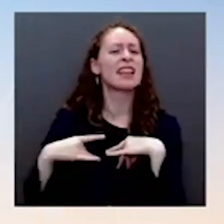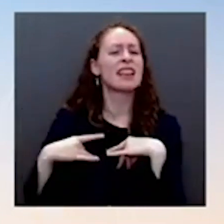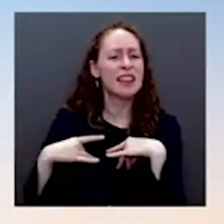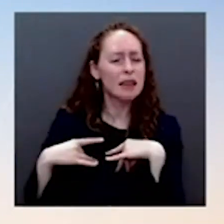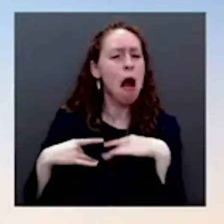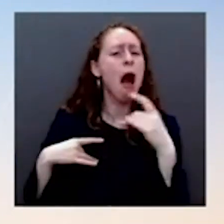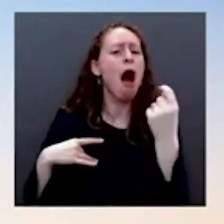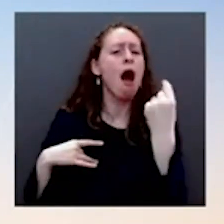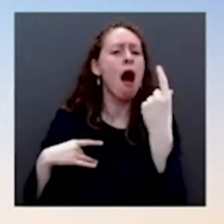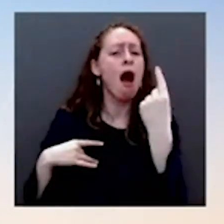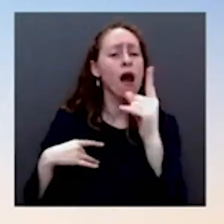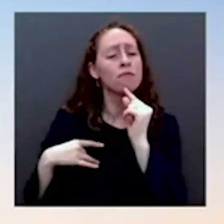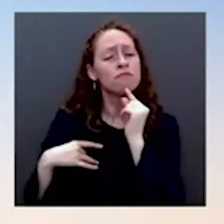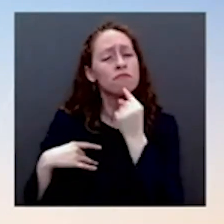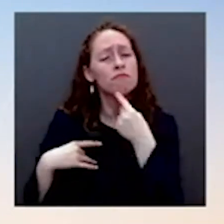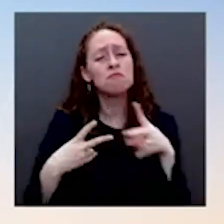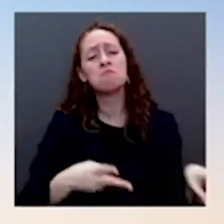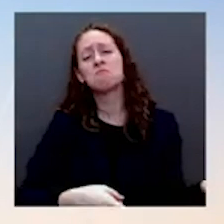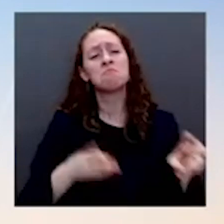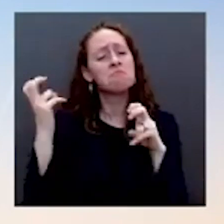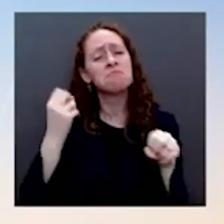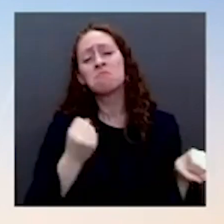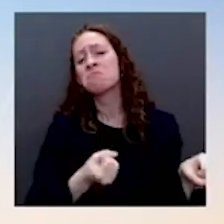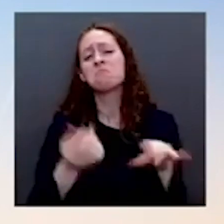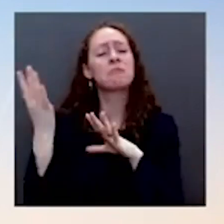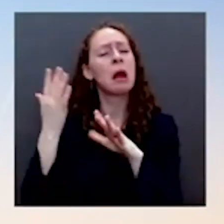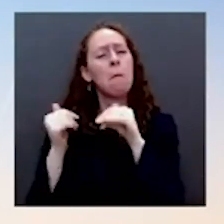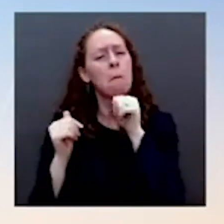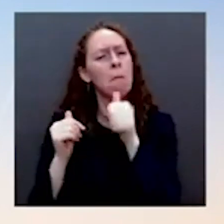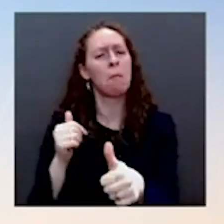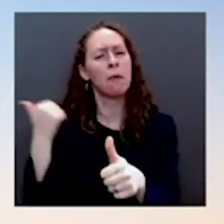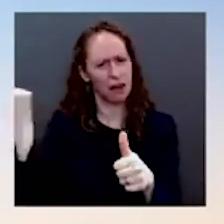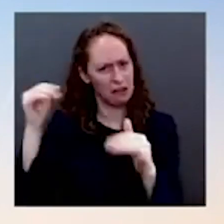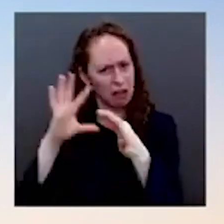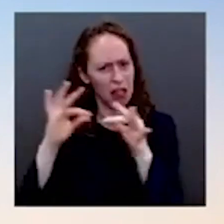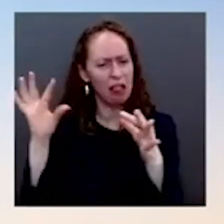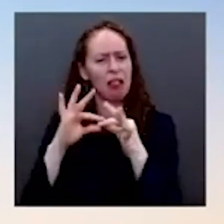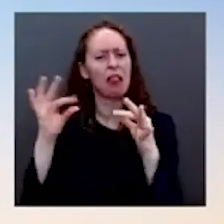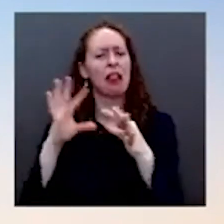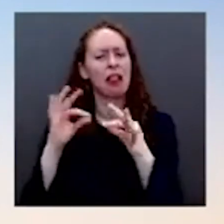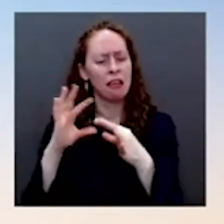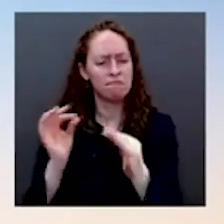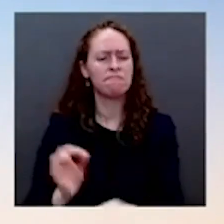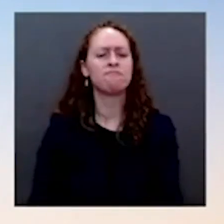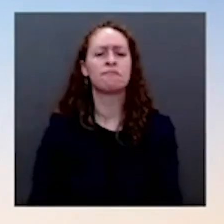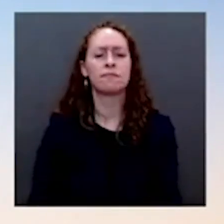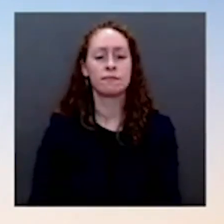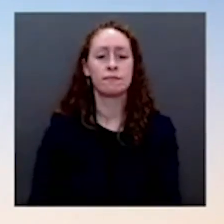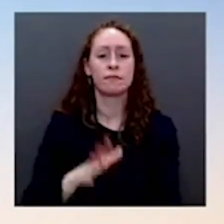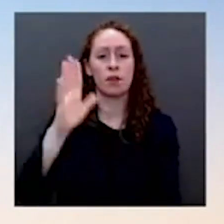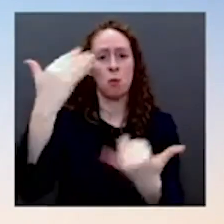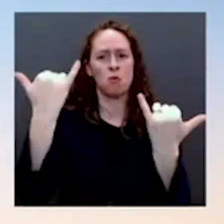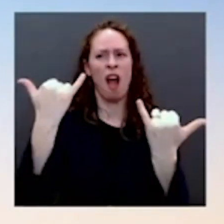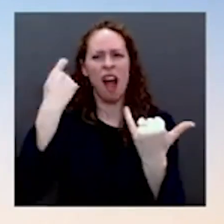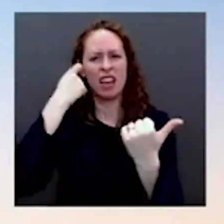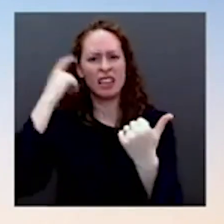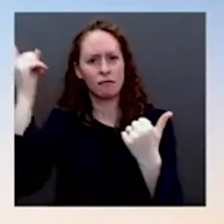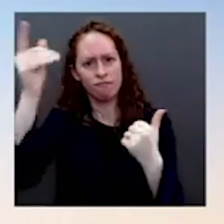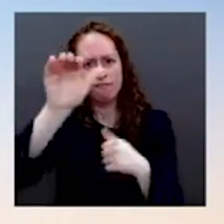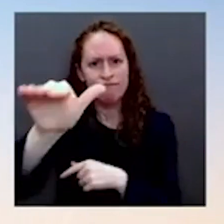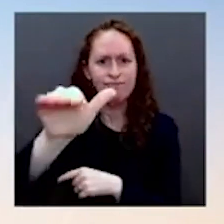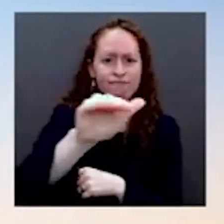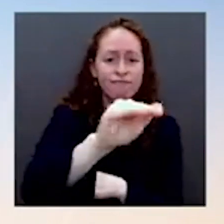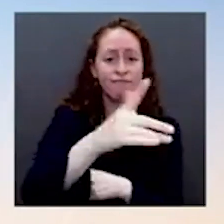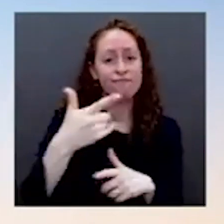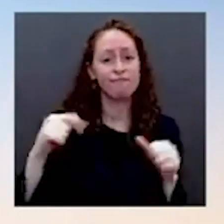saying to Americans, accept the fact you may get the virus, but if you're vaccinated, it won't be that bad? I think what he's saying